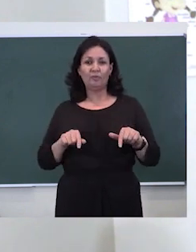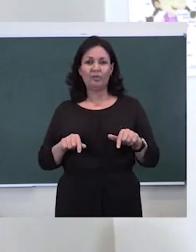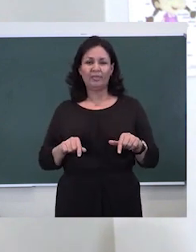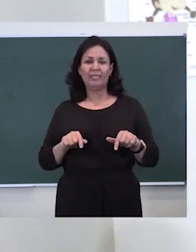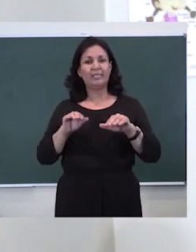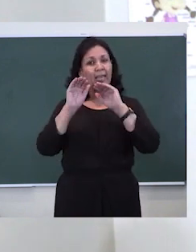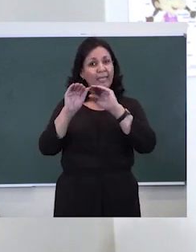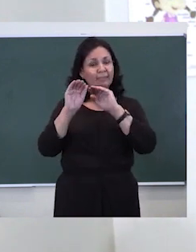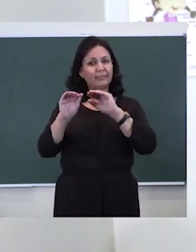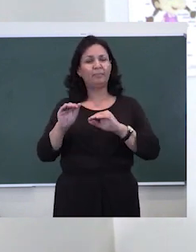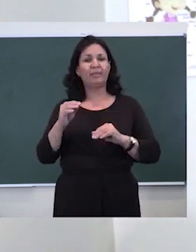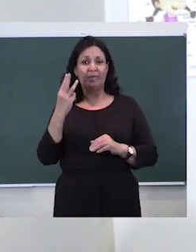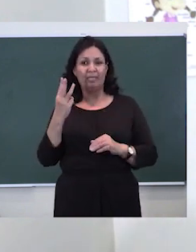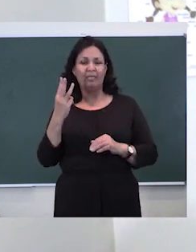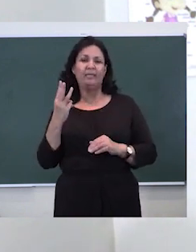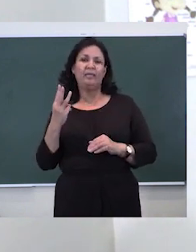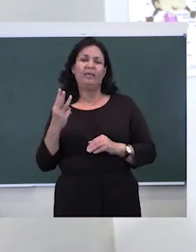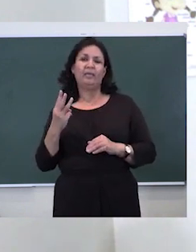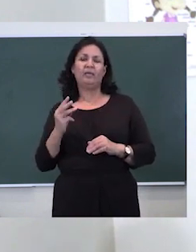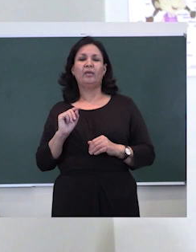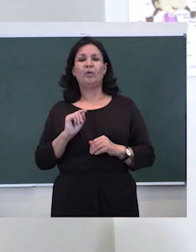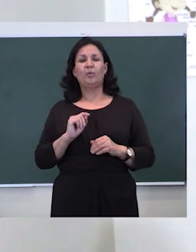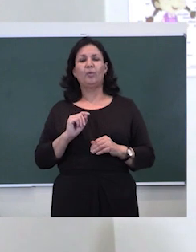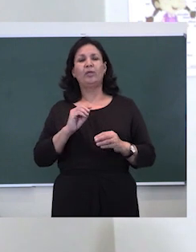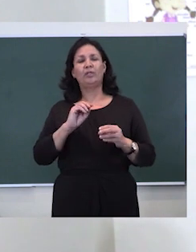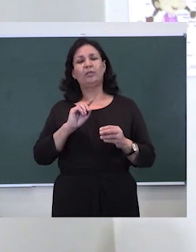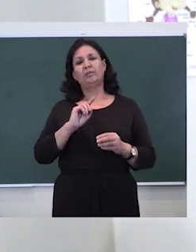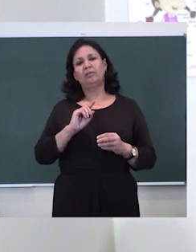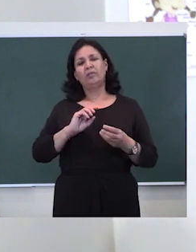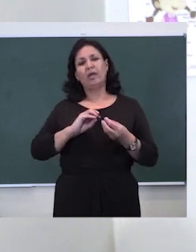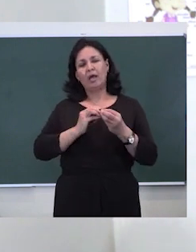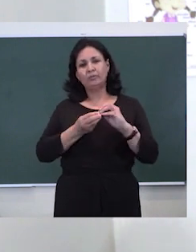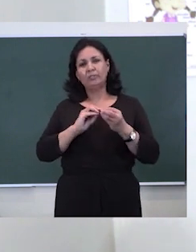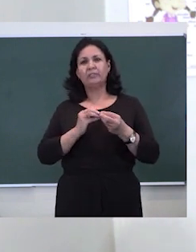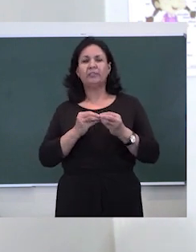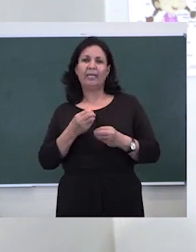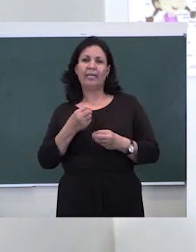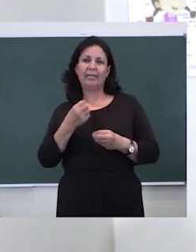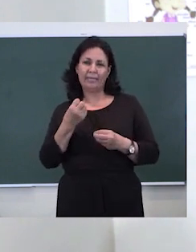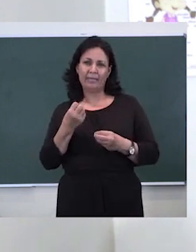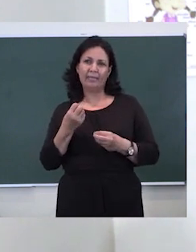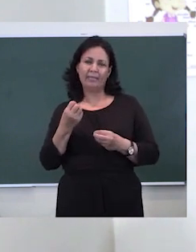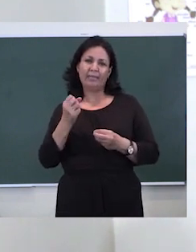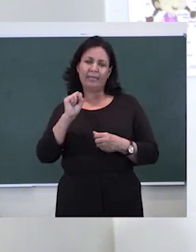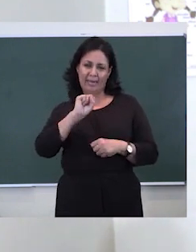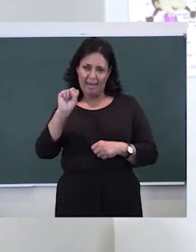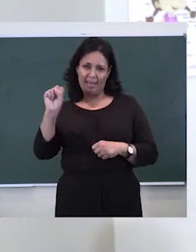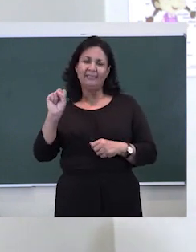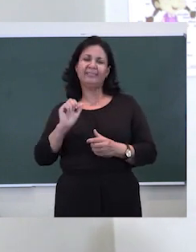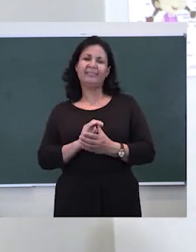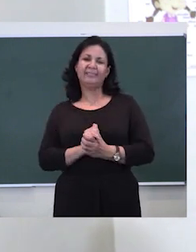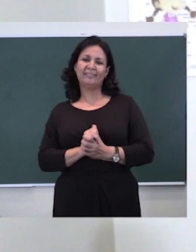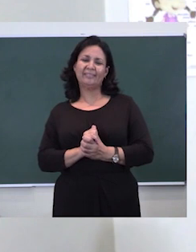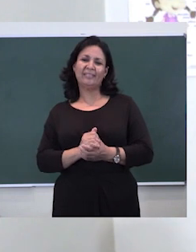number three, we will be talking about counting in numbers as well as the letter S. Now